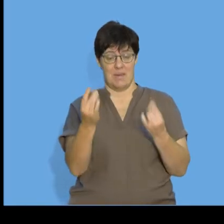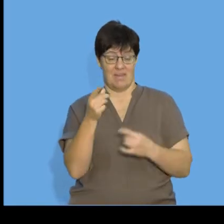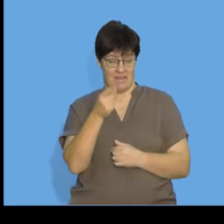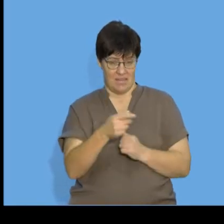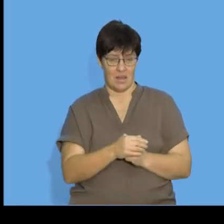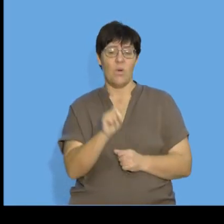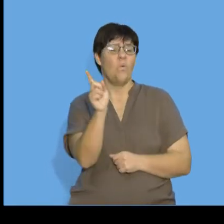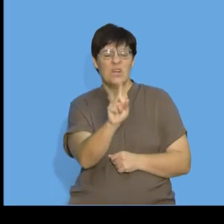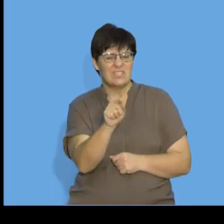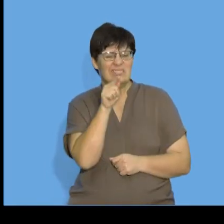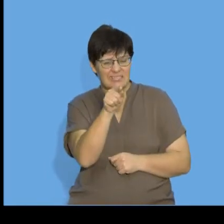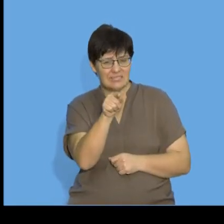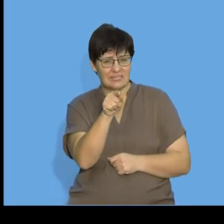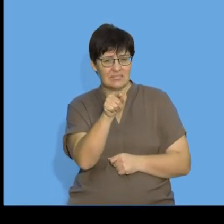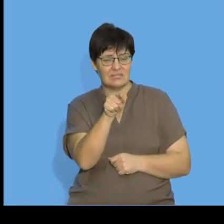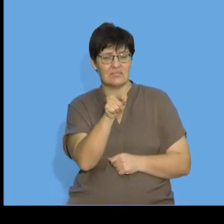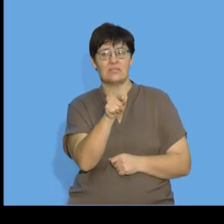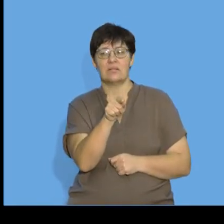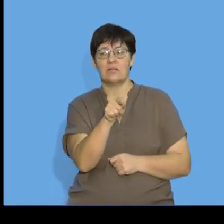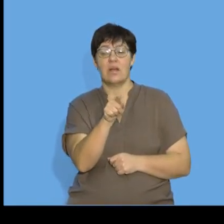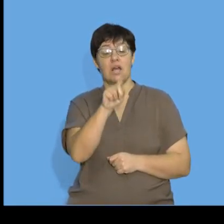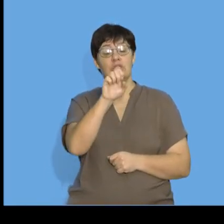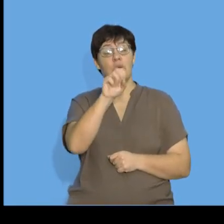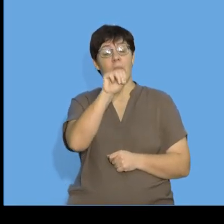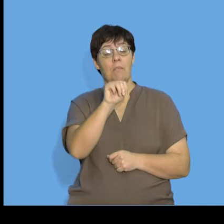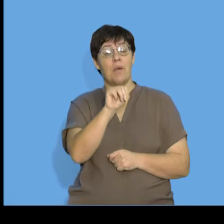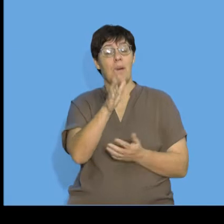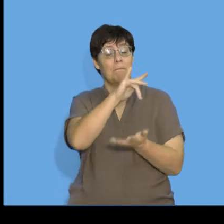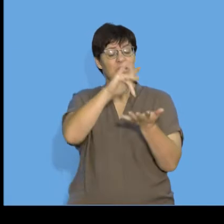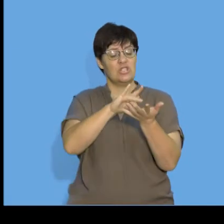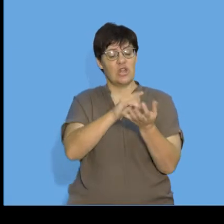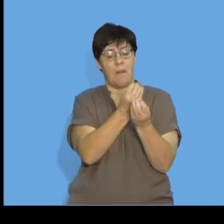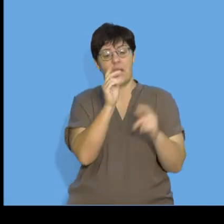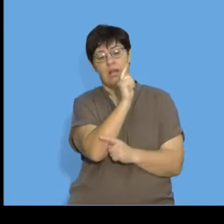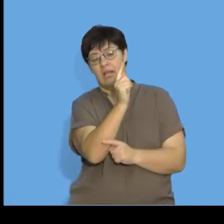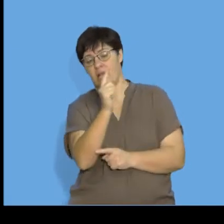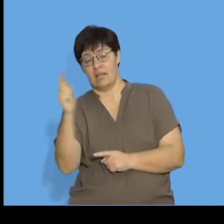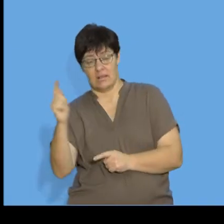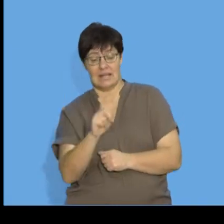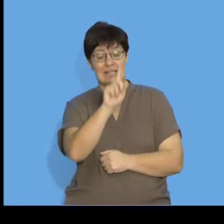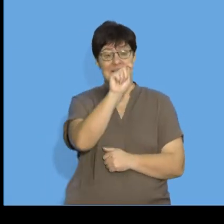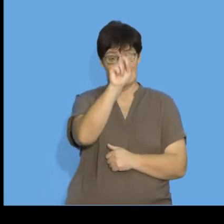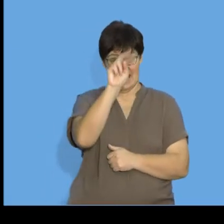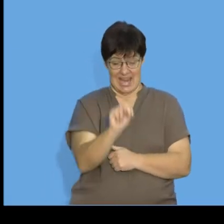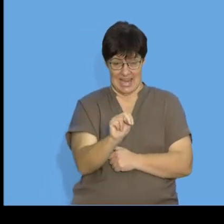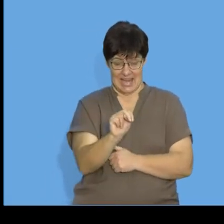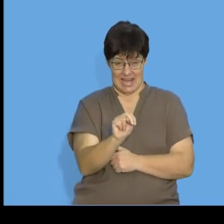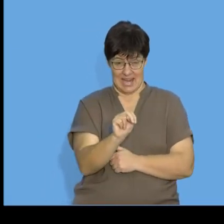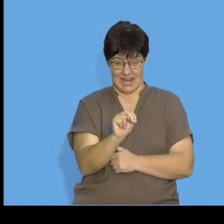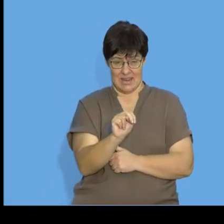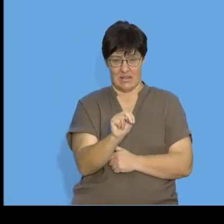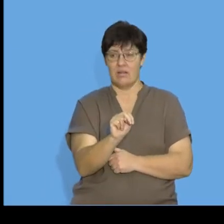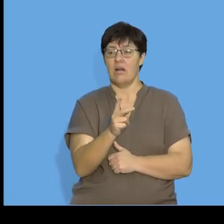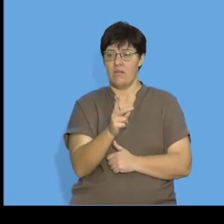to the position of the term in the sequence. TN is the